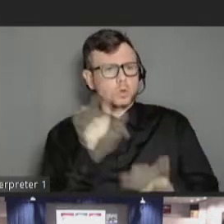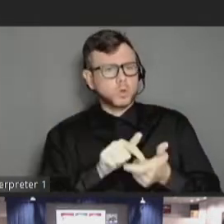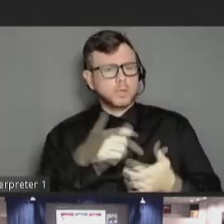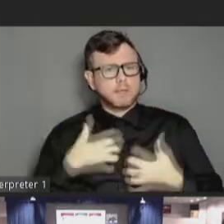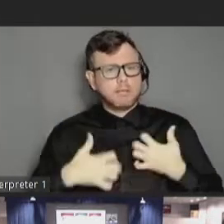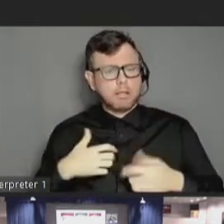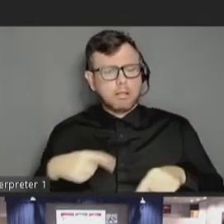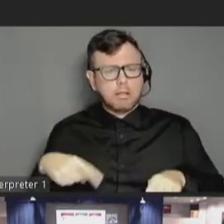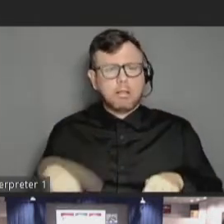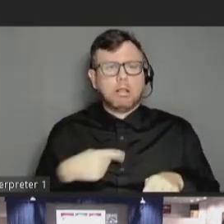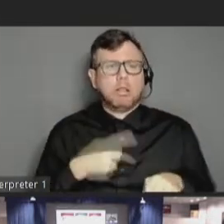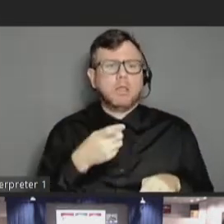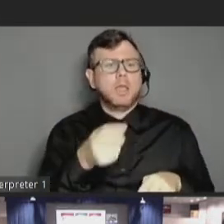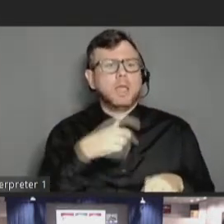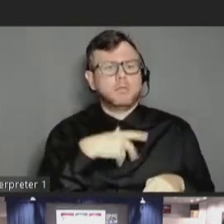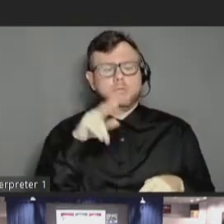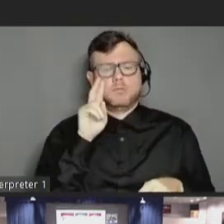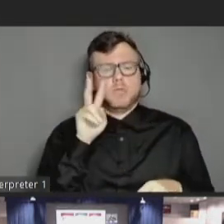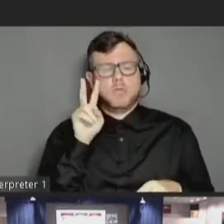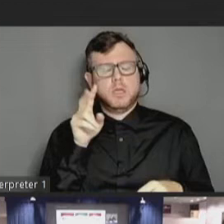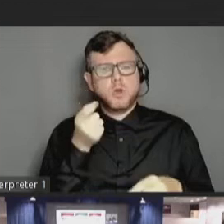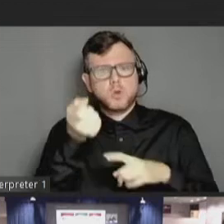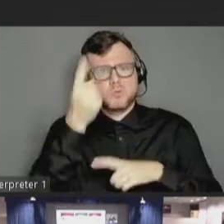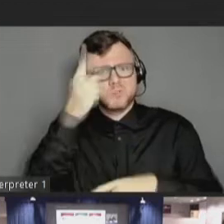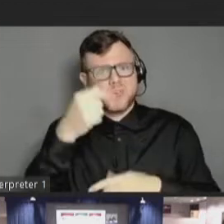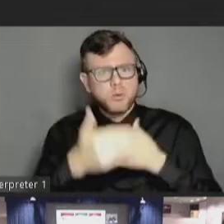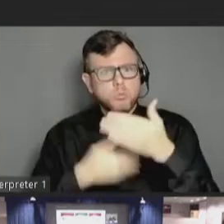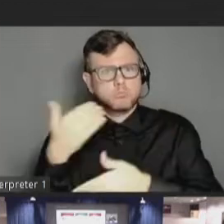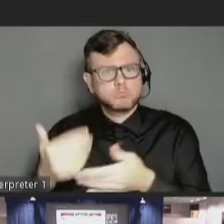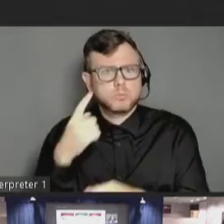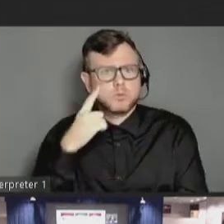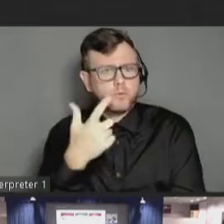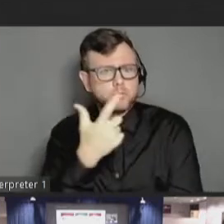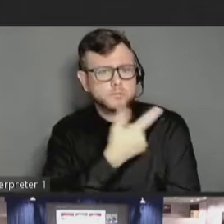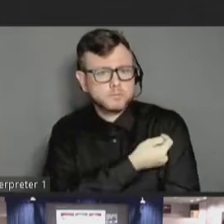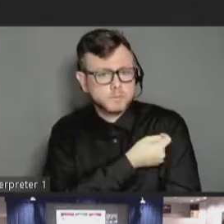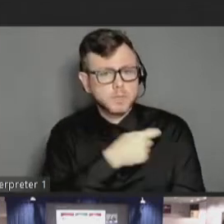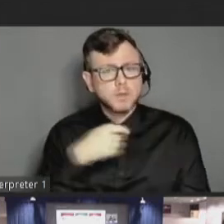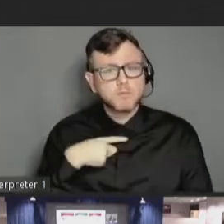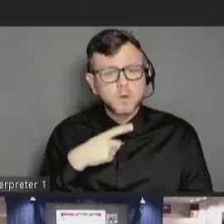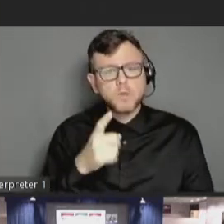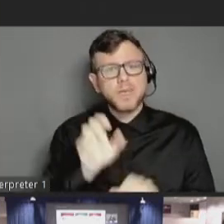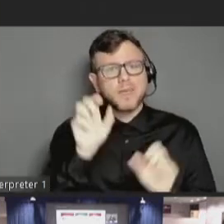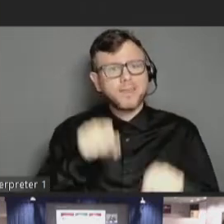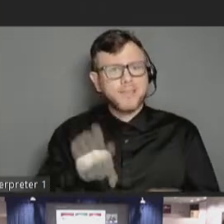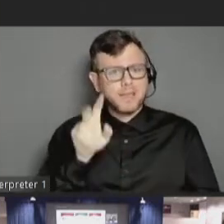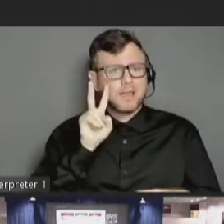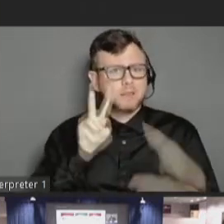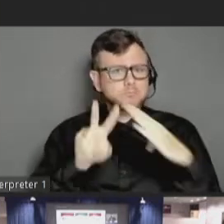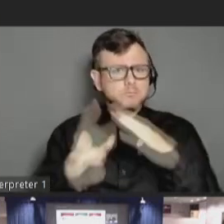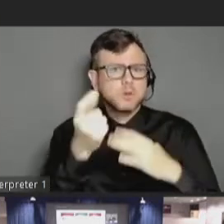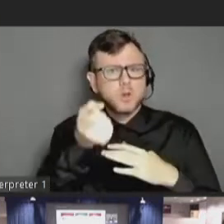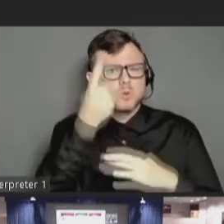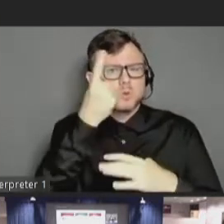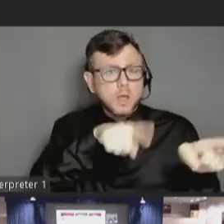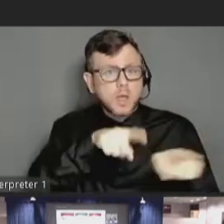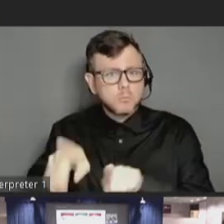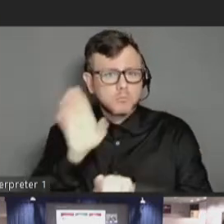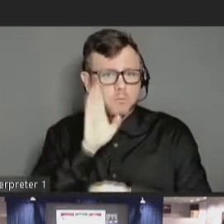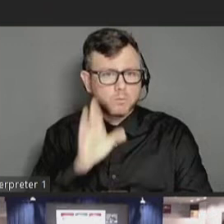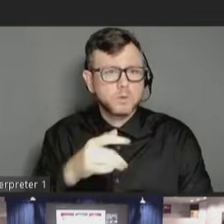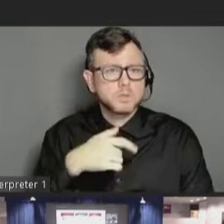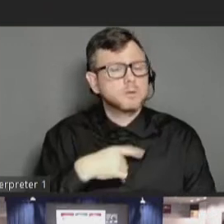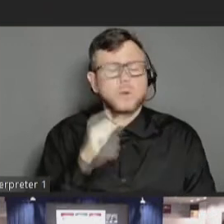the process of receiving a vaccine. By creating predictability and structure to an otherwise stressful and chaotic